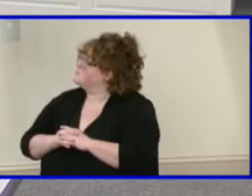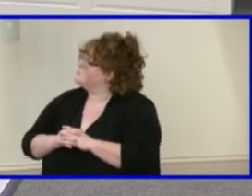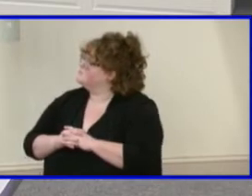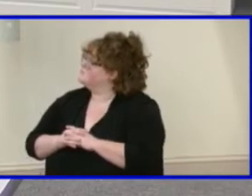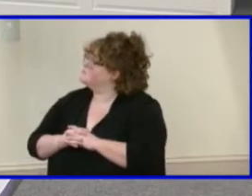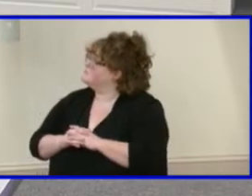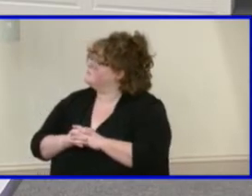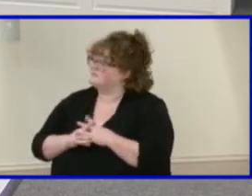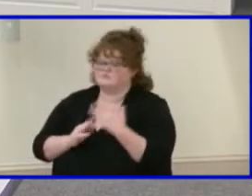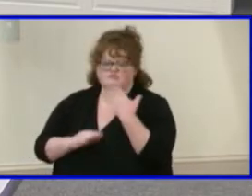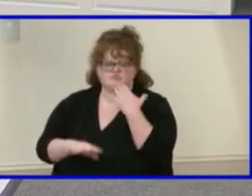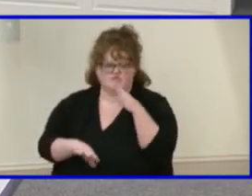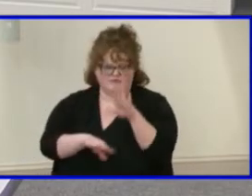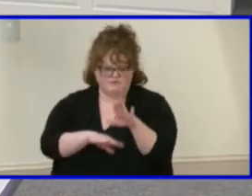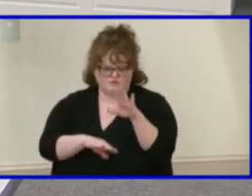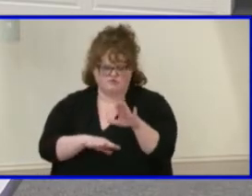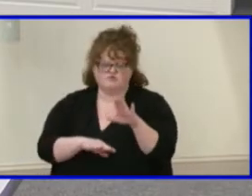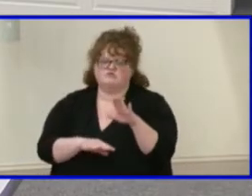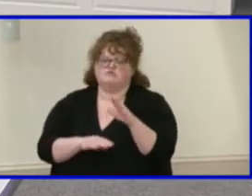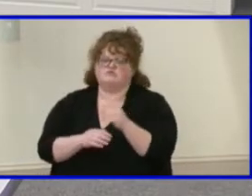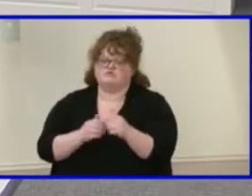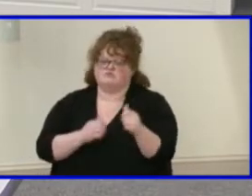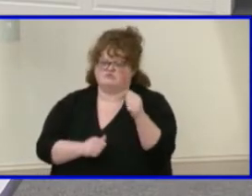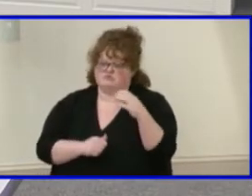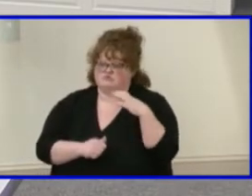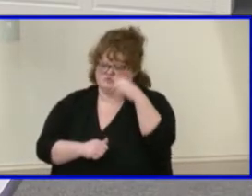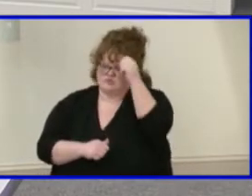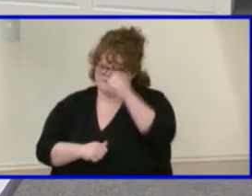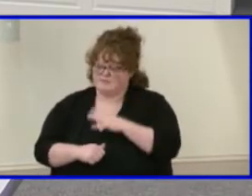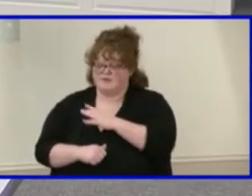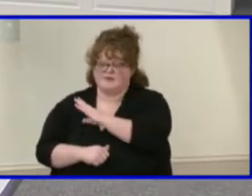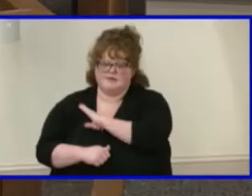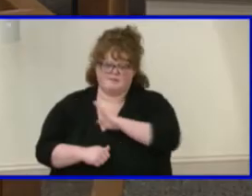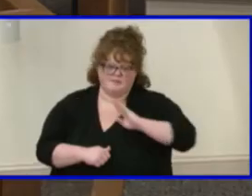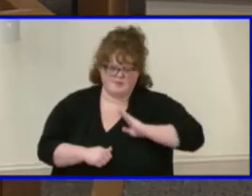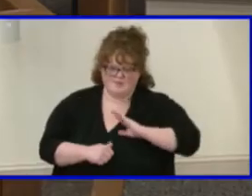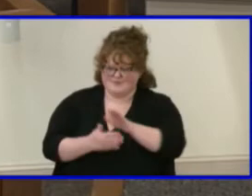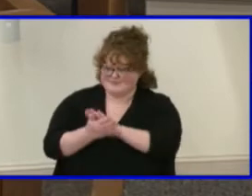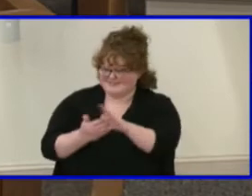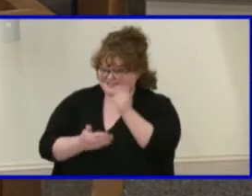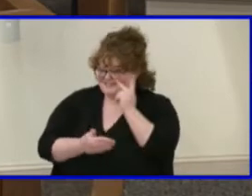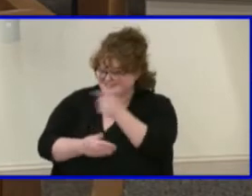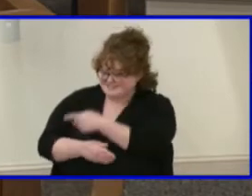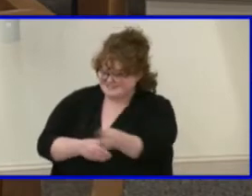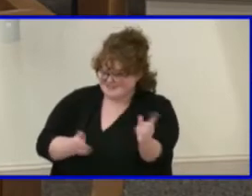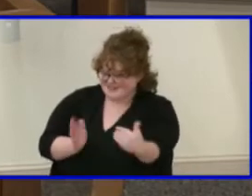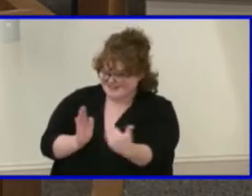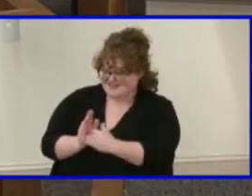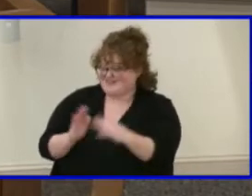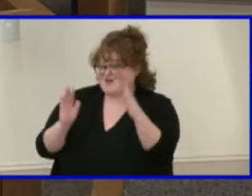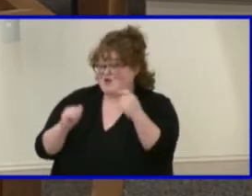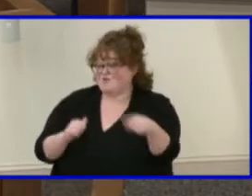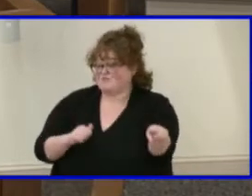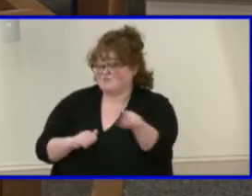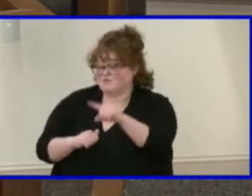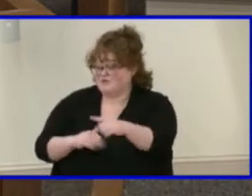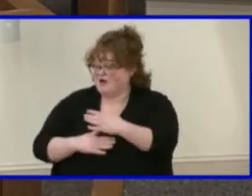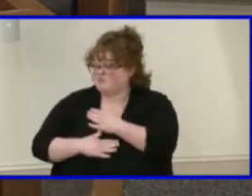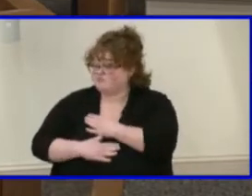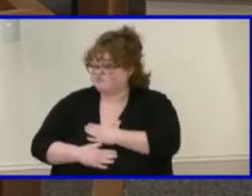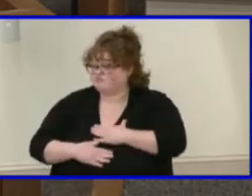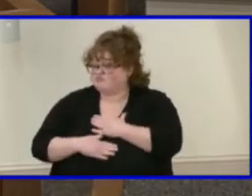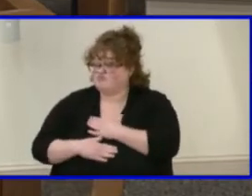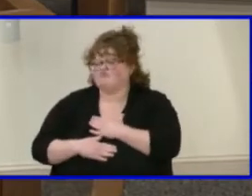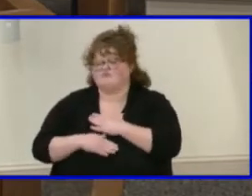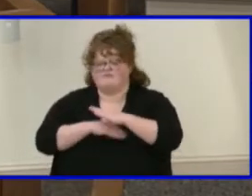Good afternoon Mr. Chairman, Dr. Cashwell on board. It's nice to see you all again. I hope y'all had a nice fall